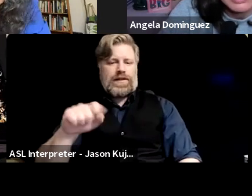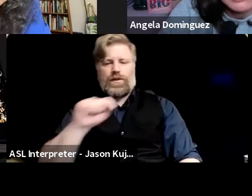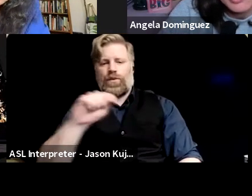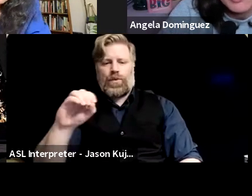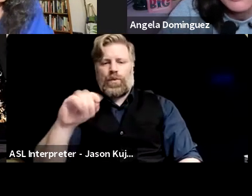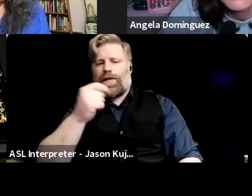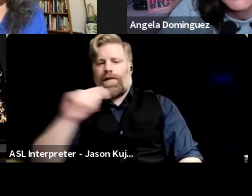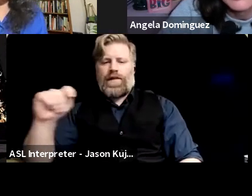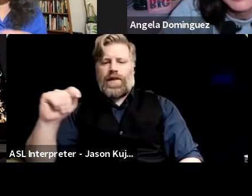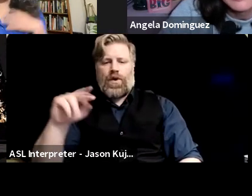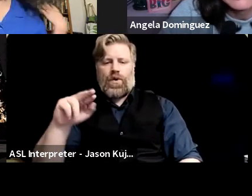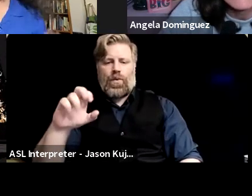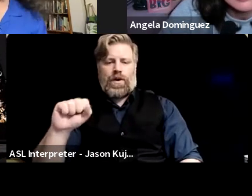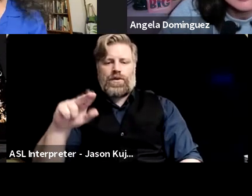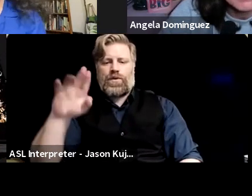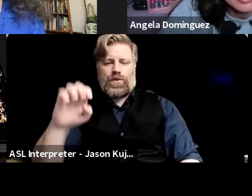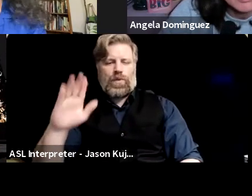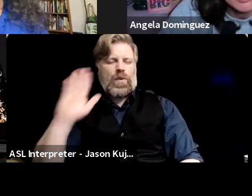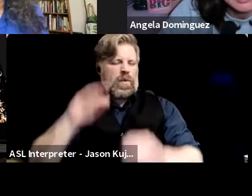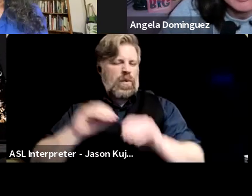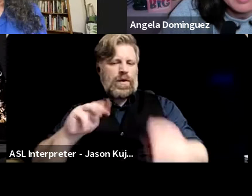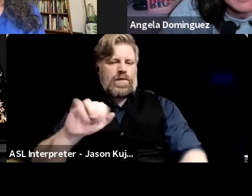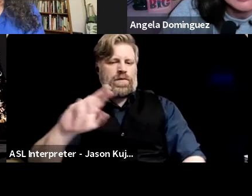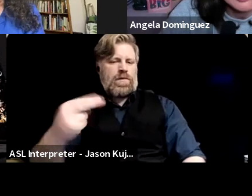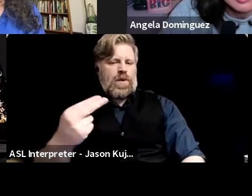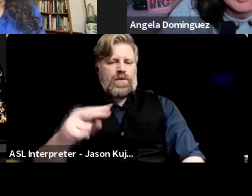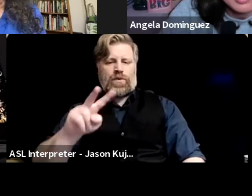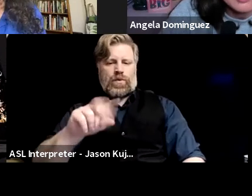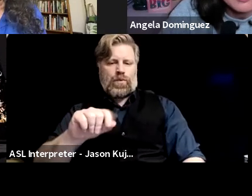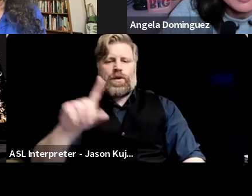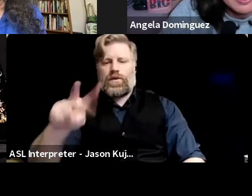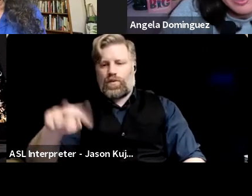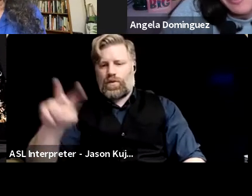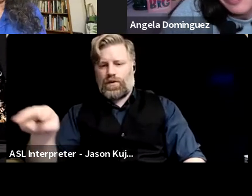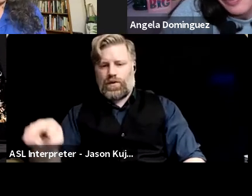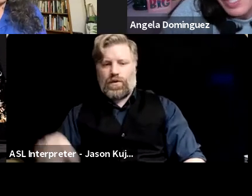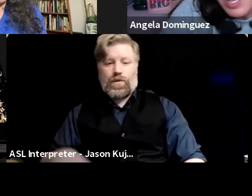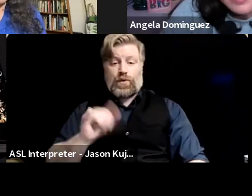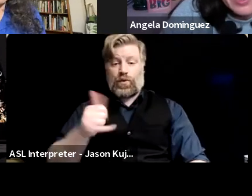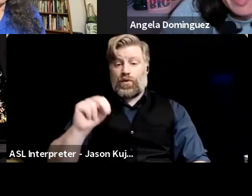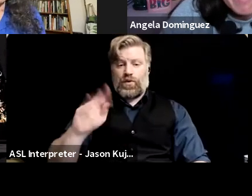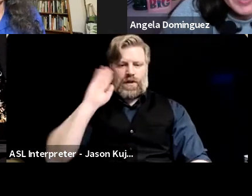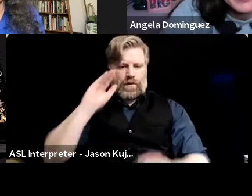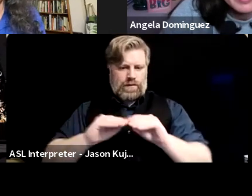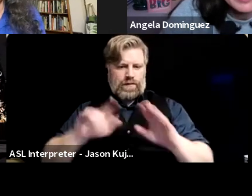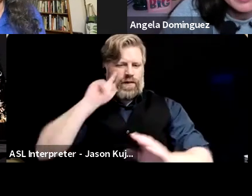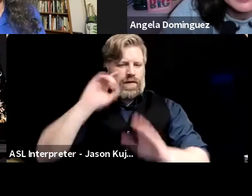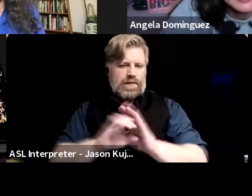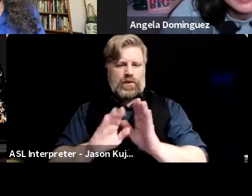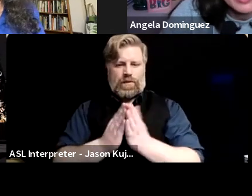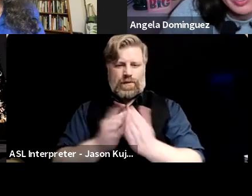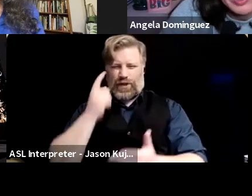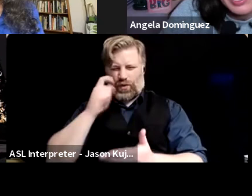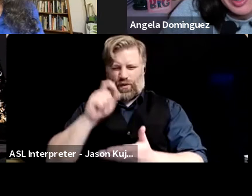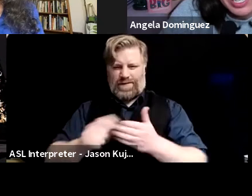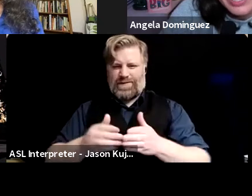2022. I just finished a picture book that will come out in January called, um, Tengo Hambre. It's about a